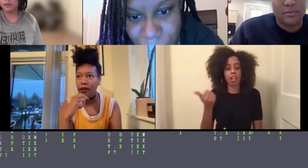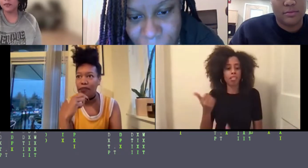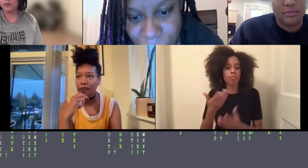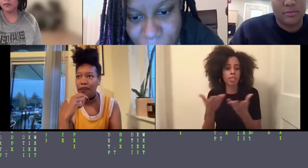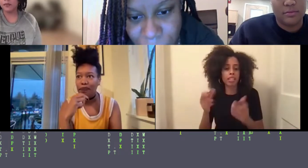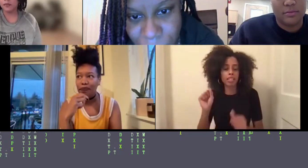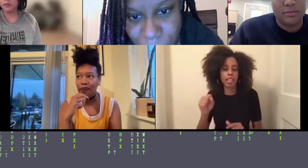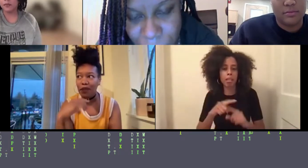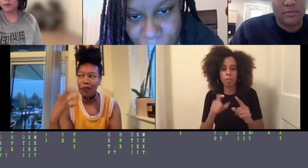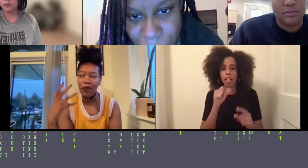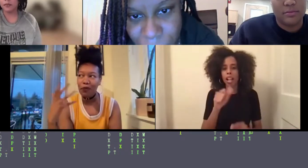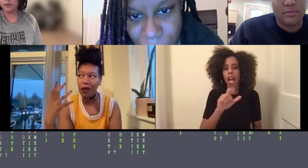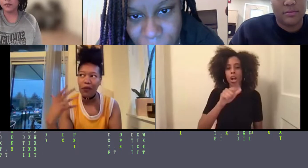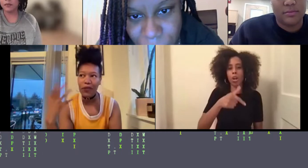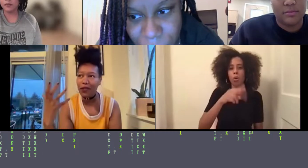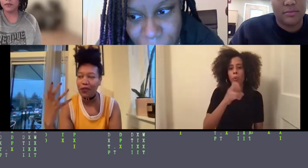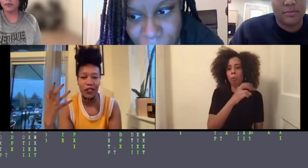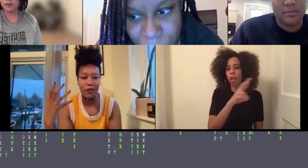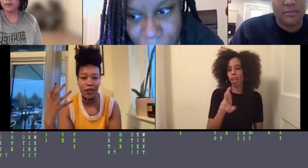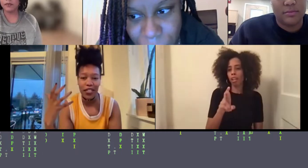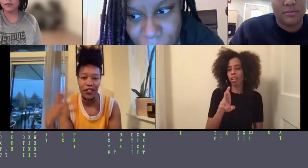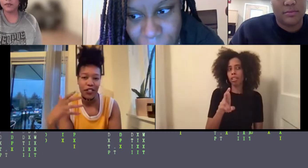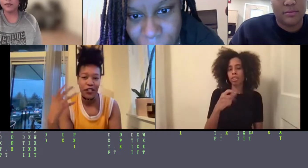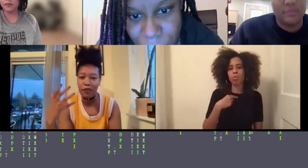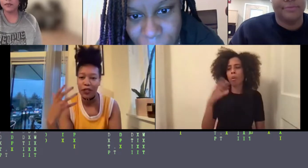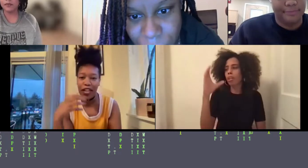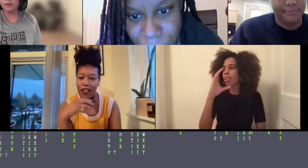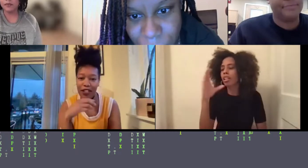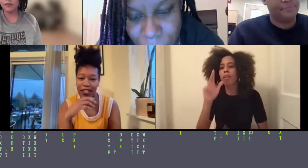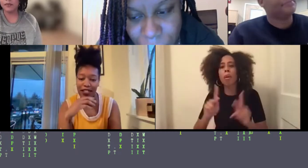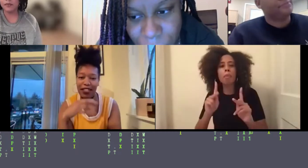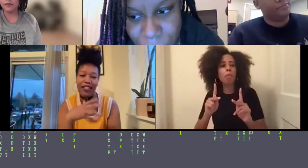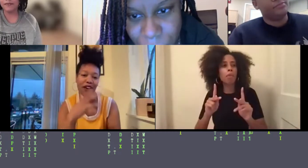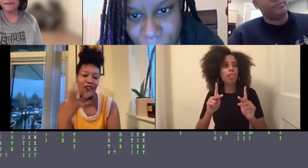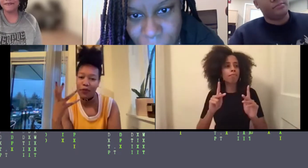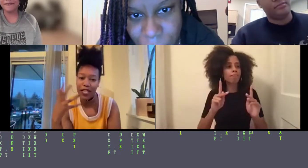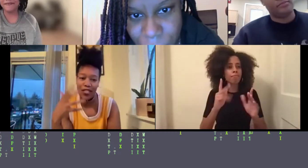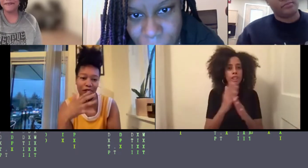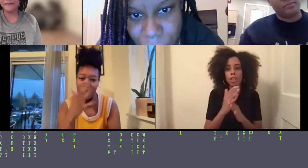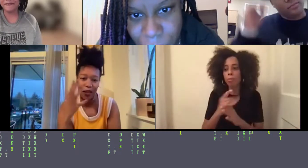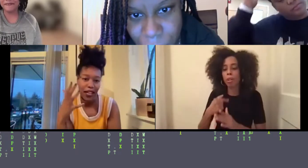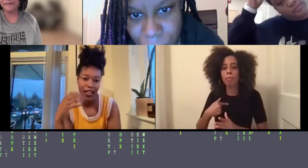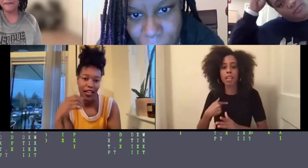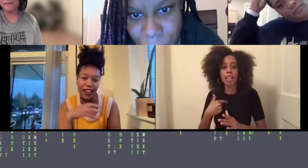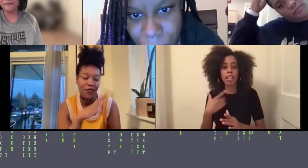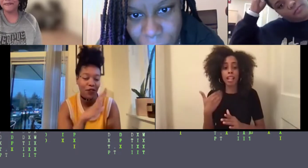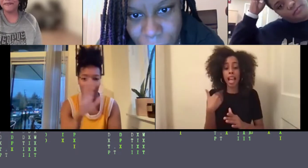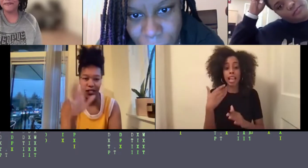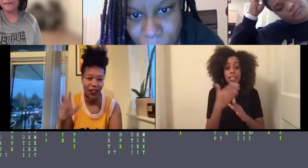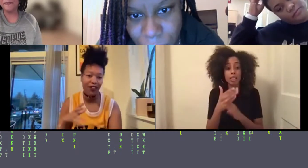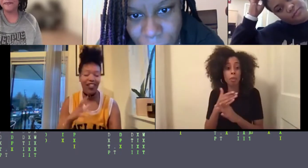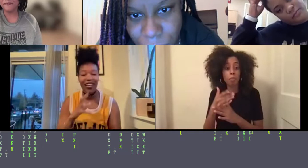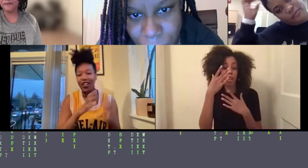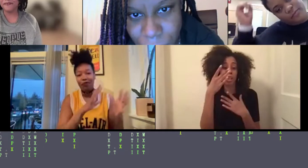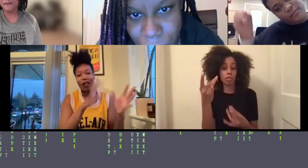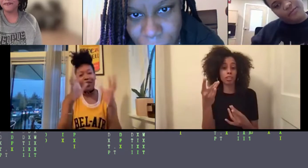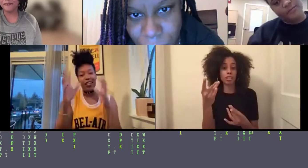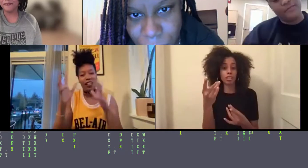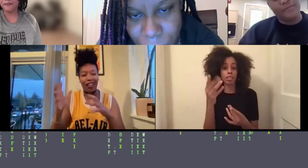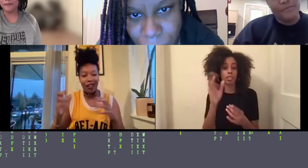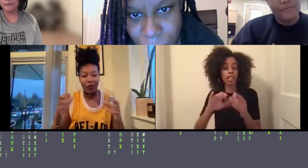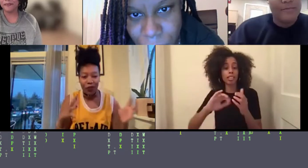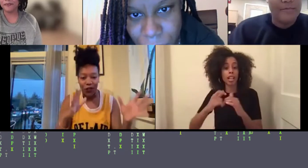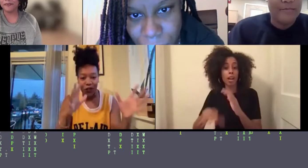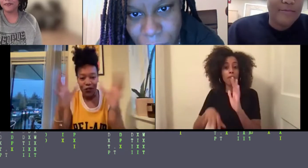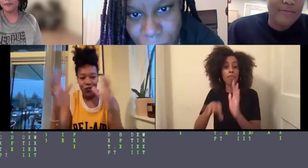people who maybe were similar to me, shared similar interests, and that's how I found myself on Black Planet. And then, of course, you know, Black